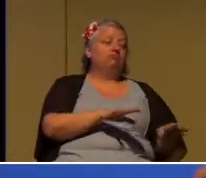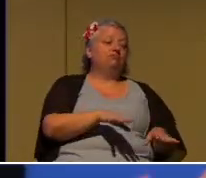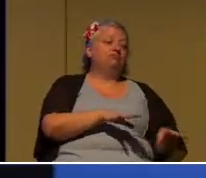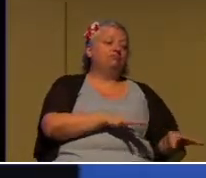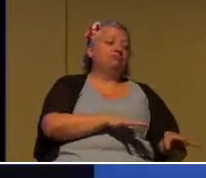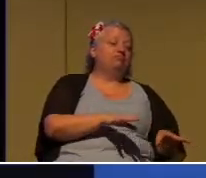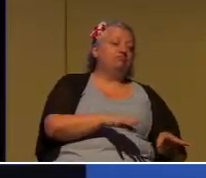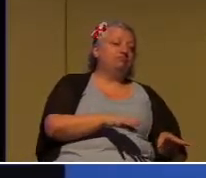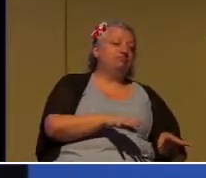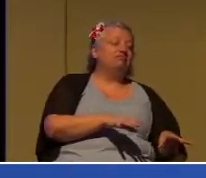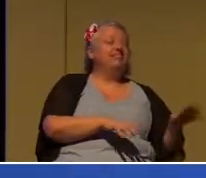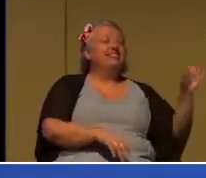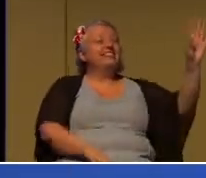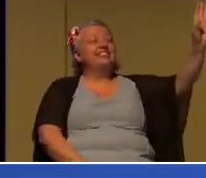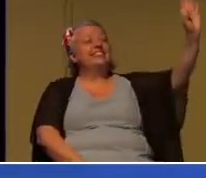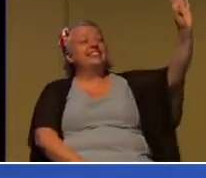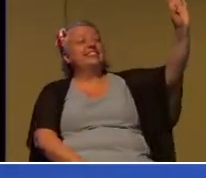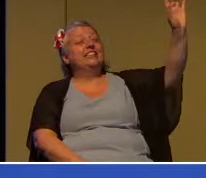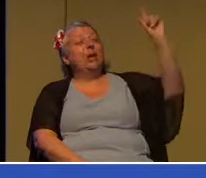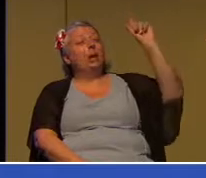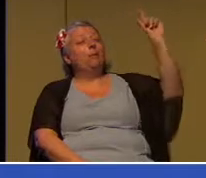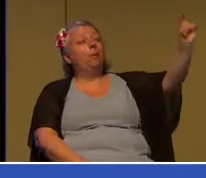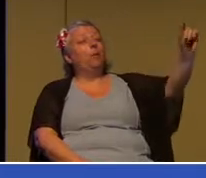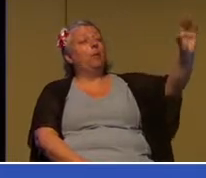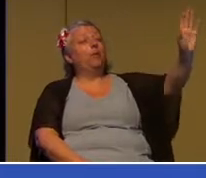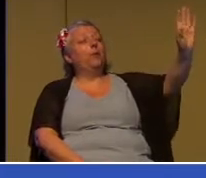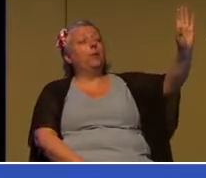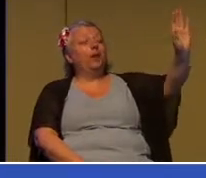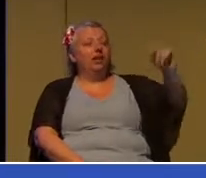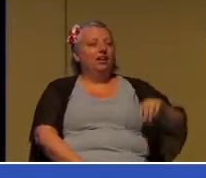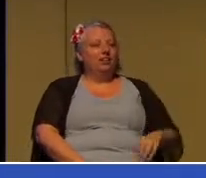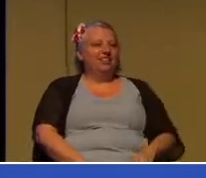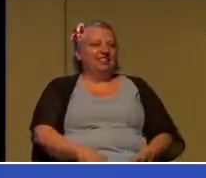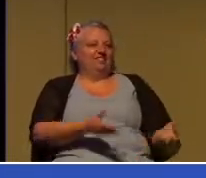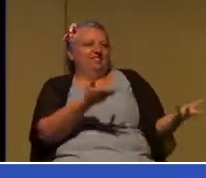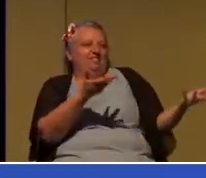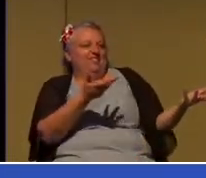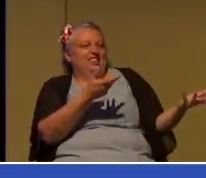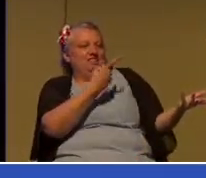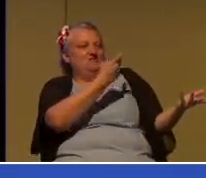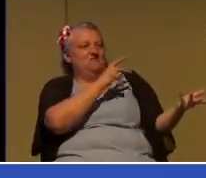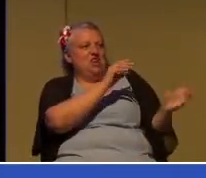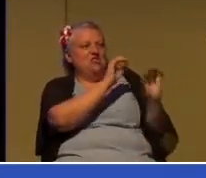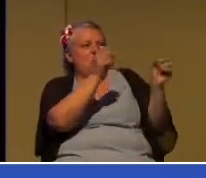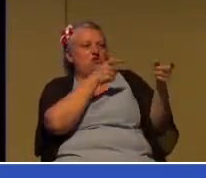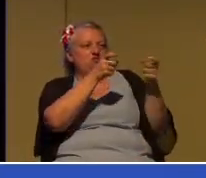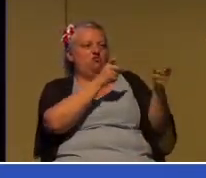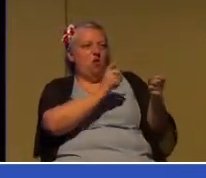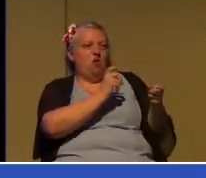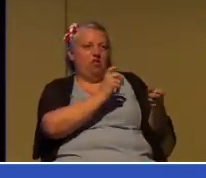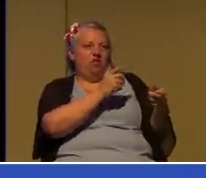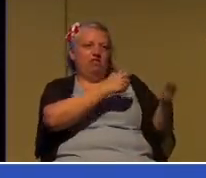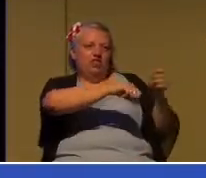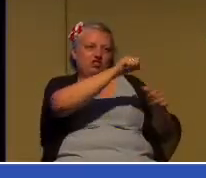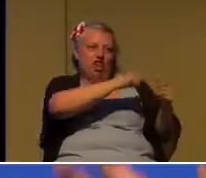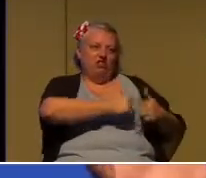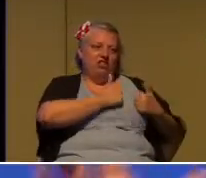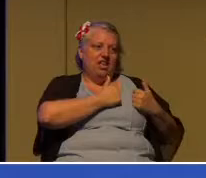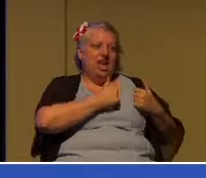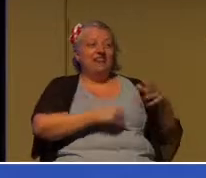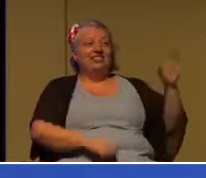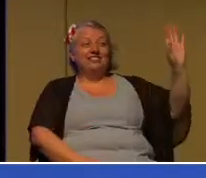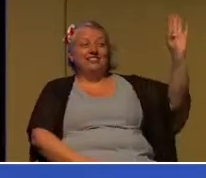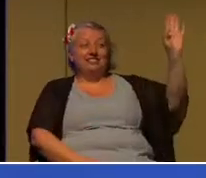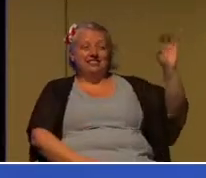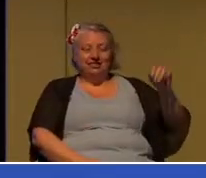there's only so much that I can do or I can say because I don't have control over your life and you don't have it over my life and that's all